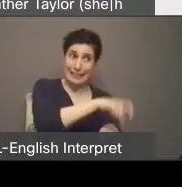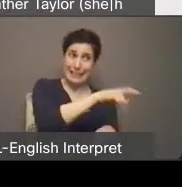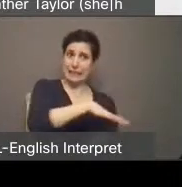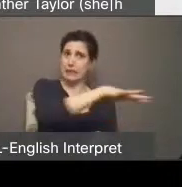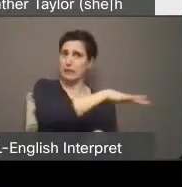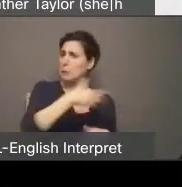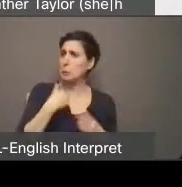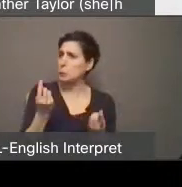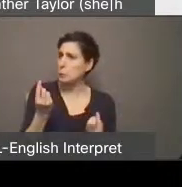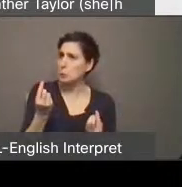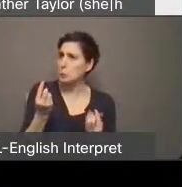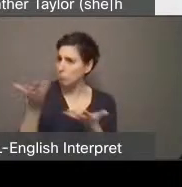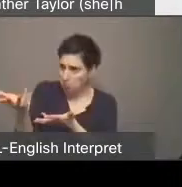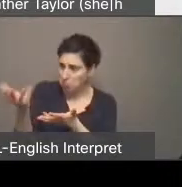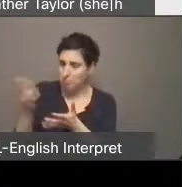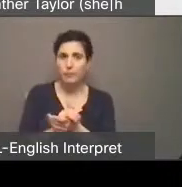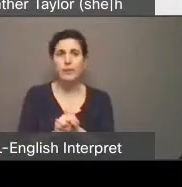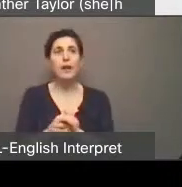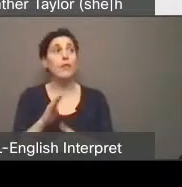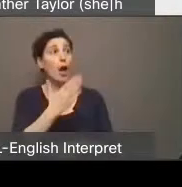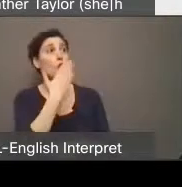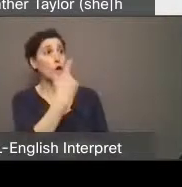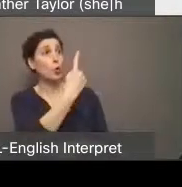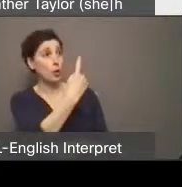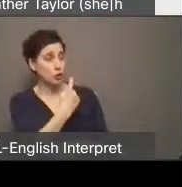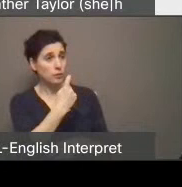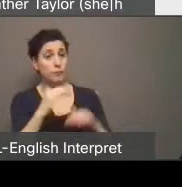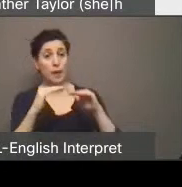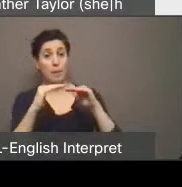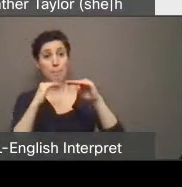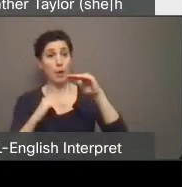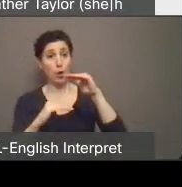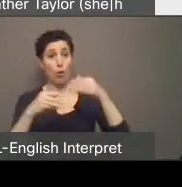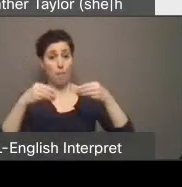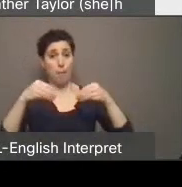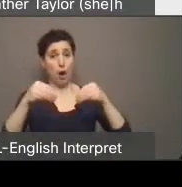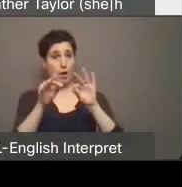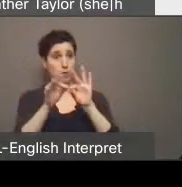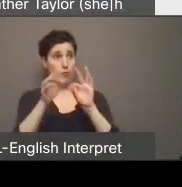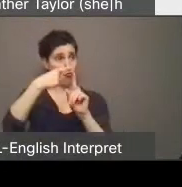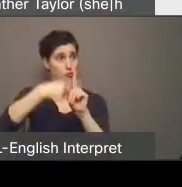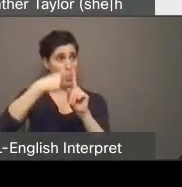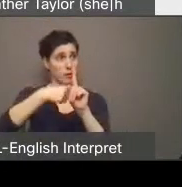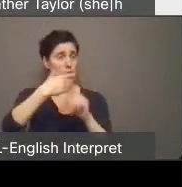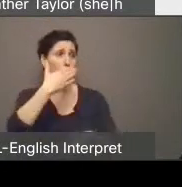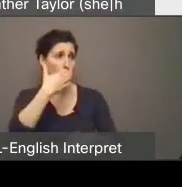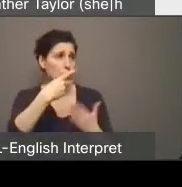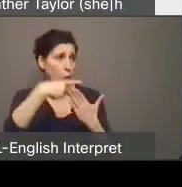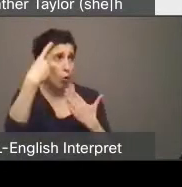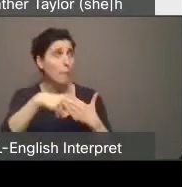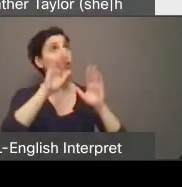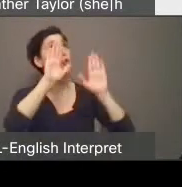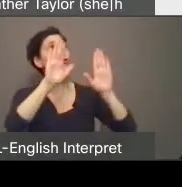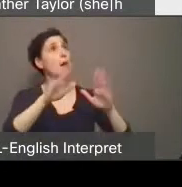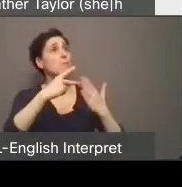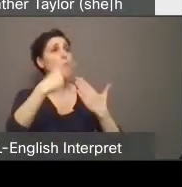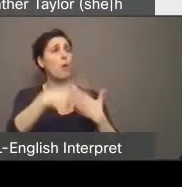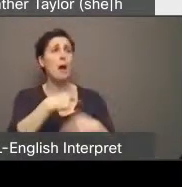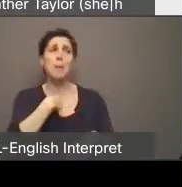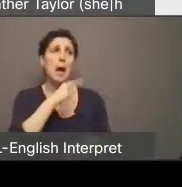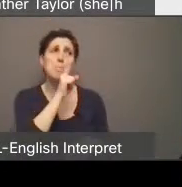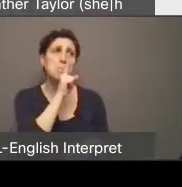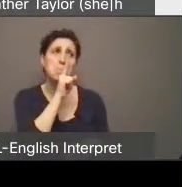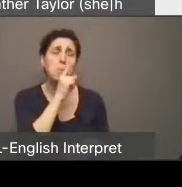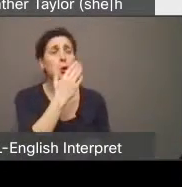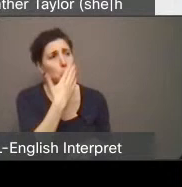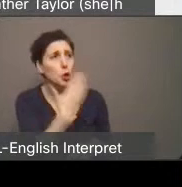And I will say this, the below market rent program was a good program. It wasn't a great program. Um, if you had